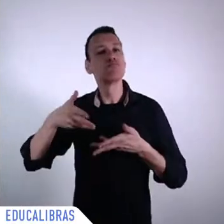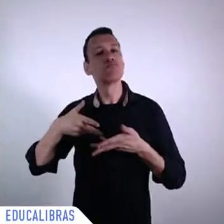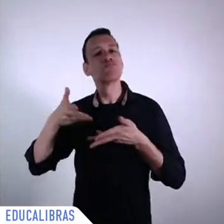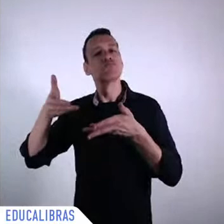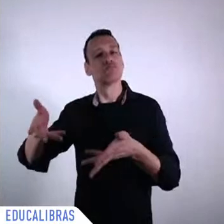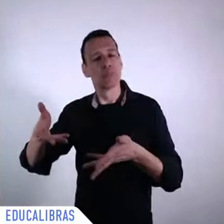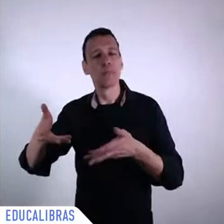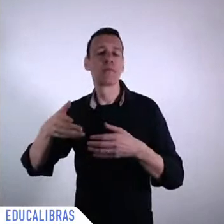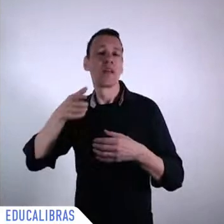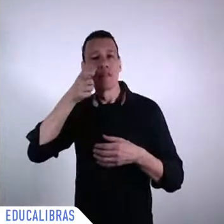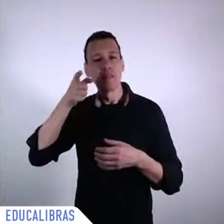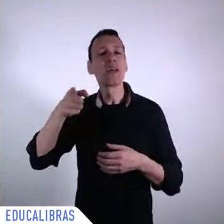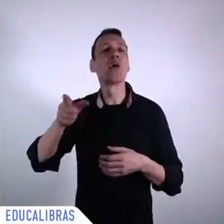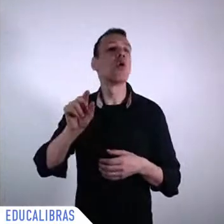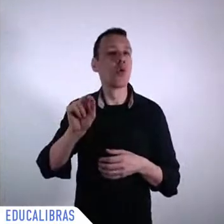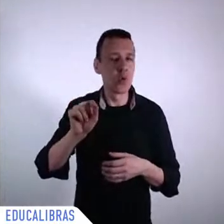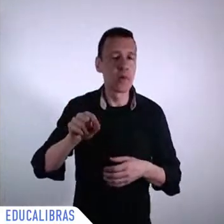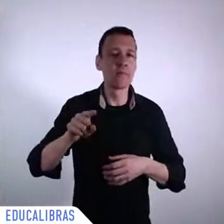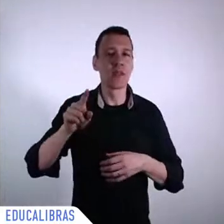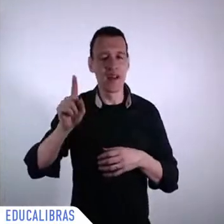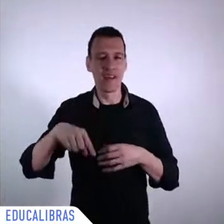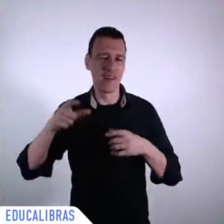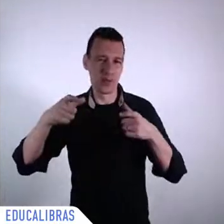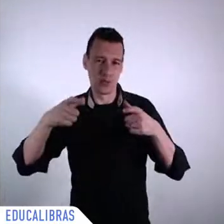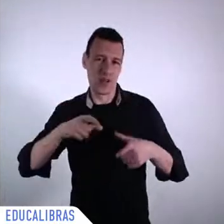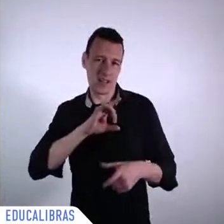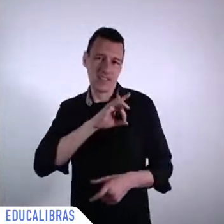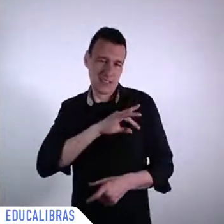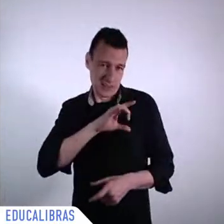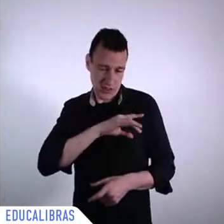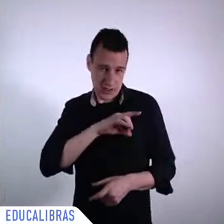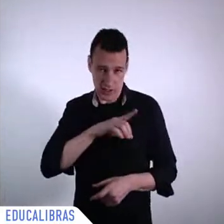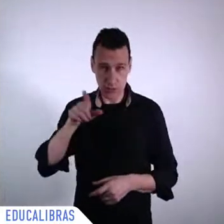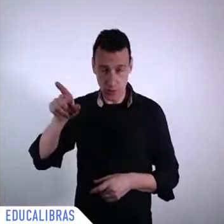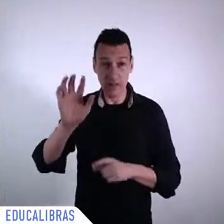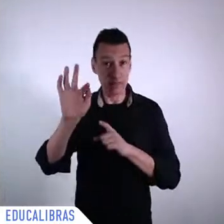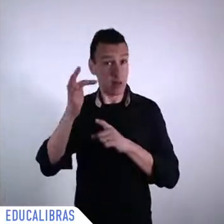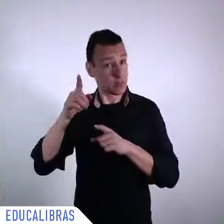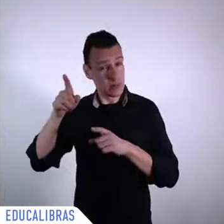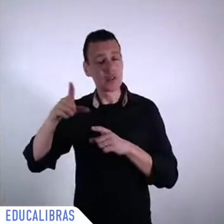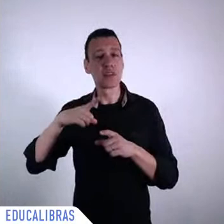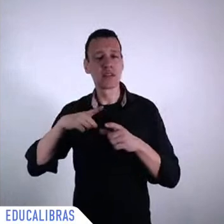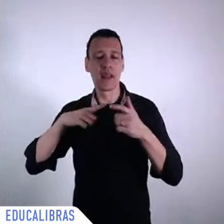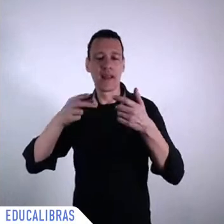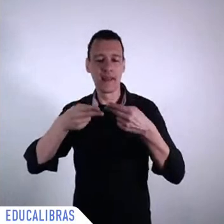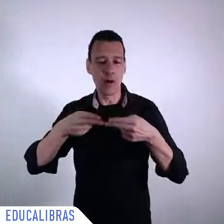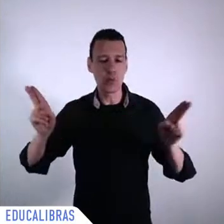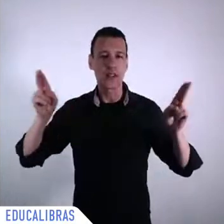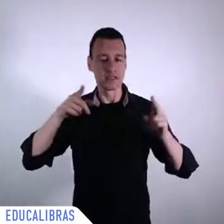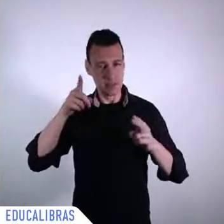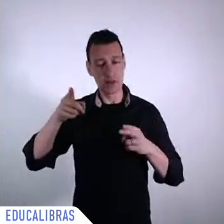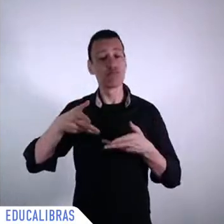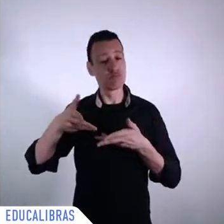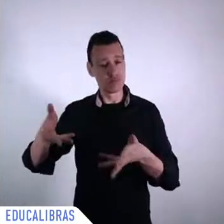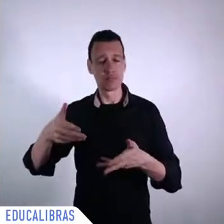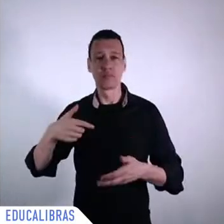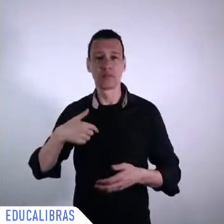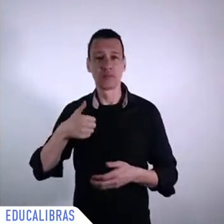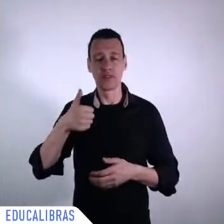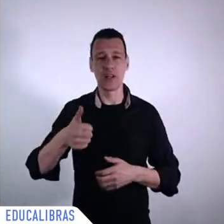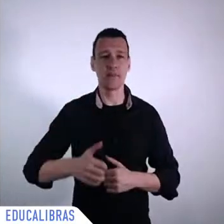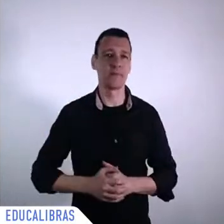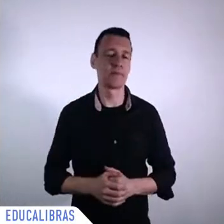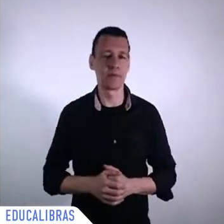As you know, he was director general of ILO for a long period. And I think this was a very interesting discussion there. There were very many